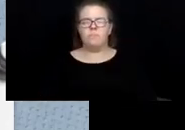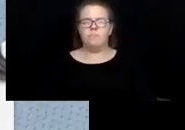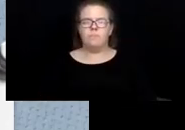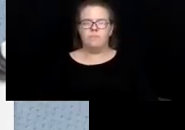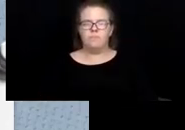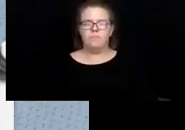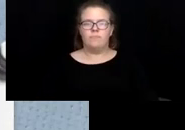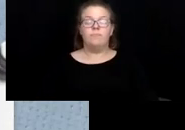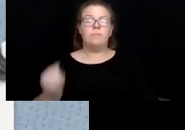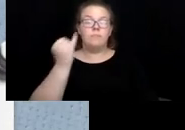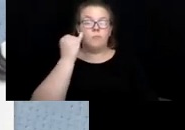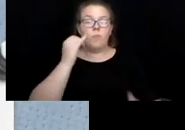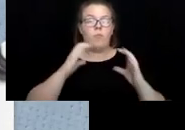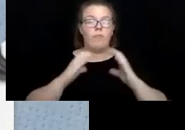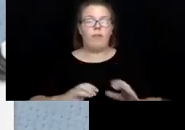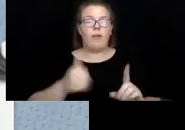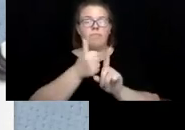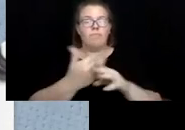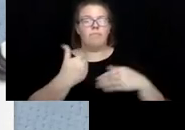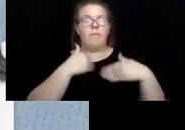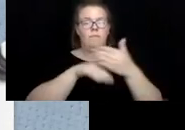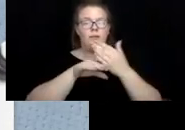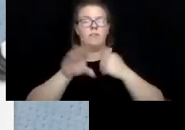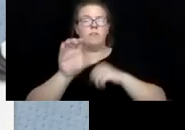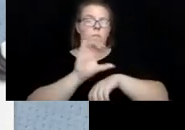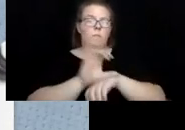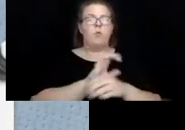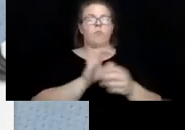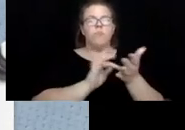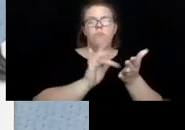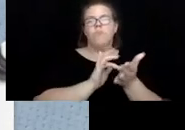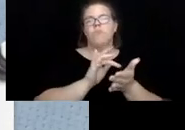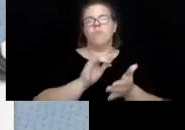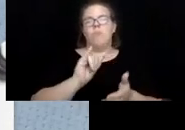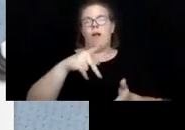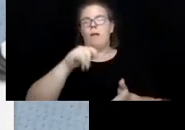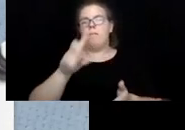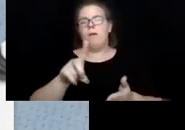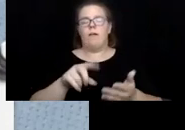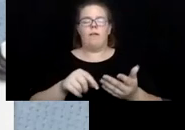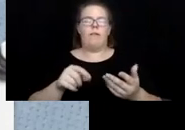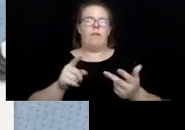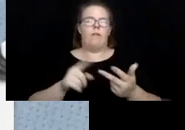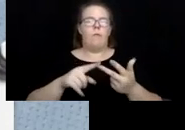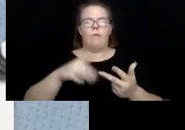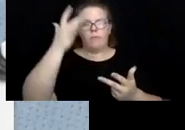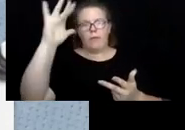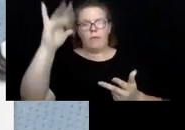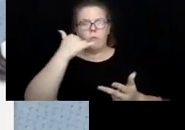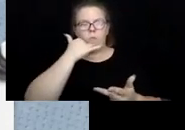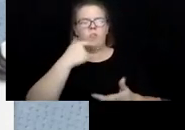If the client has access to a computer, a tablet, a smartphone, and they feel safe in doing so,